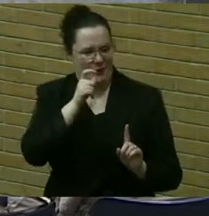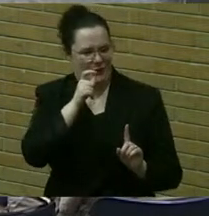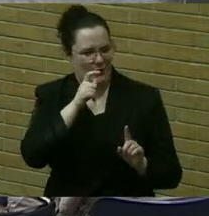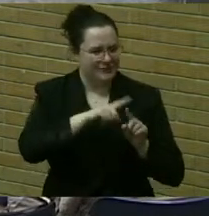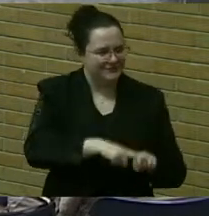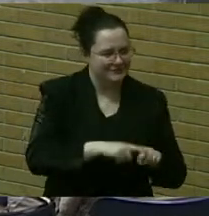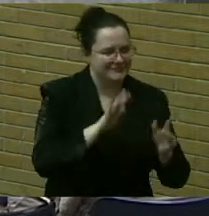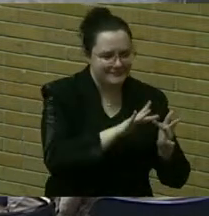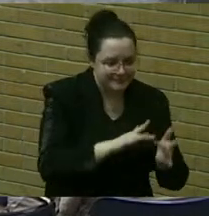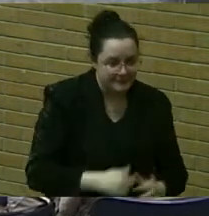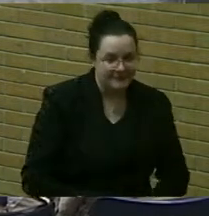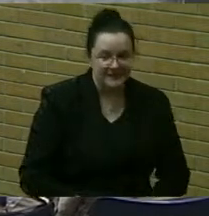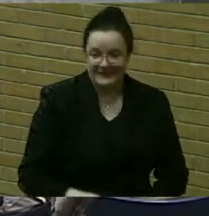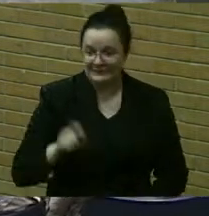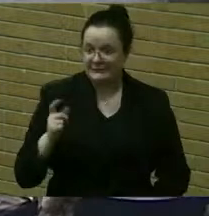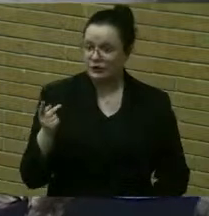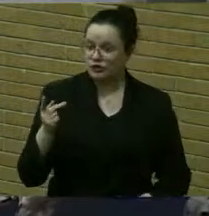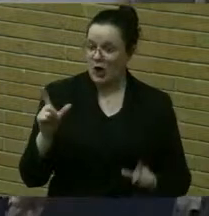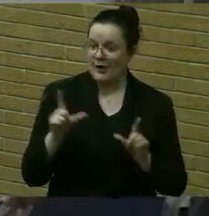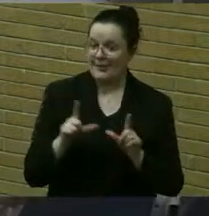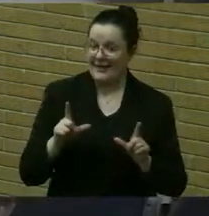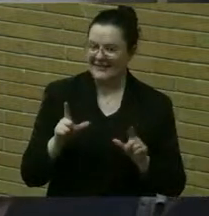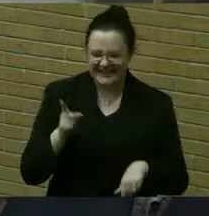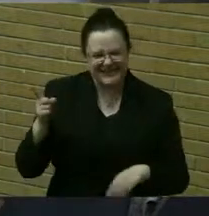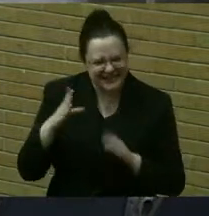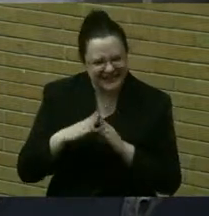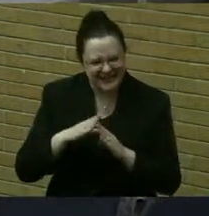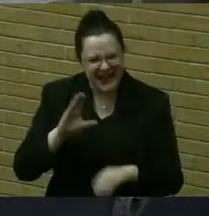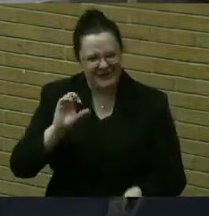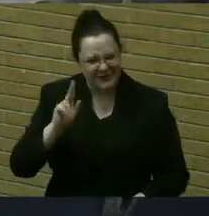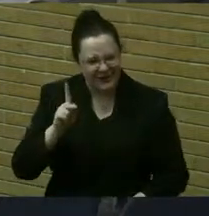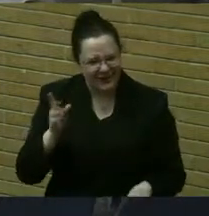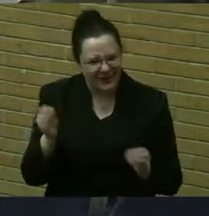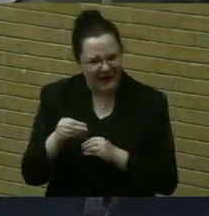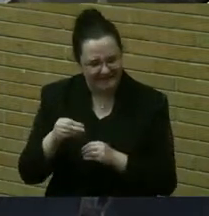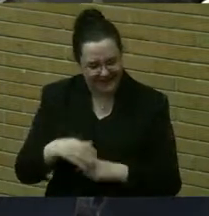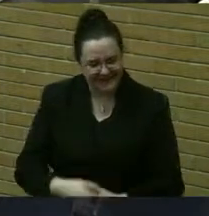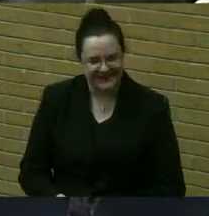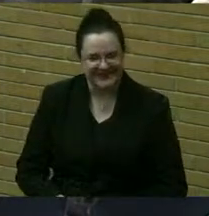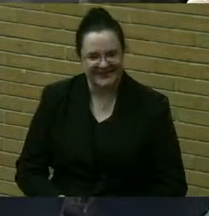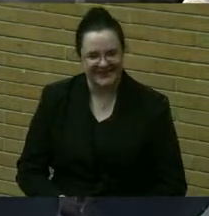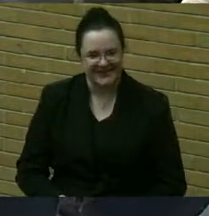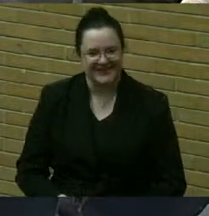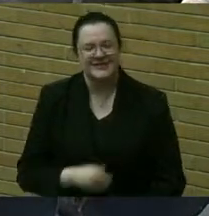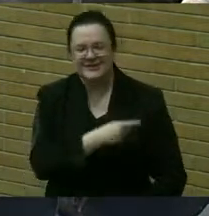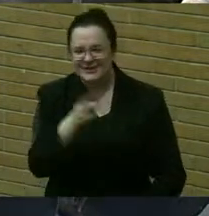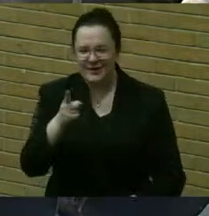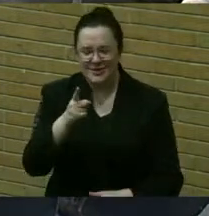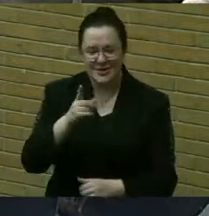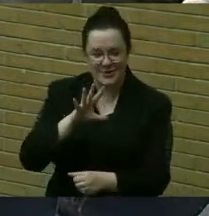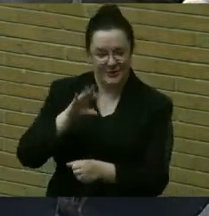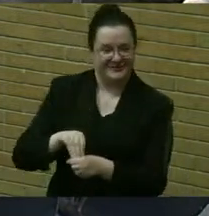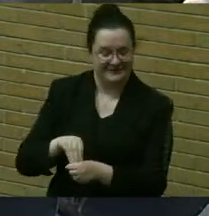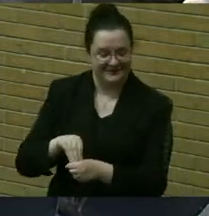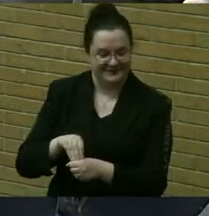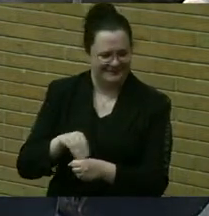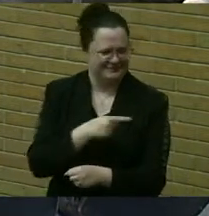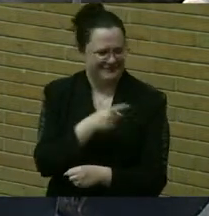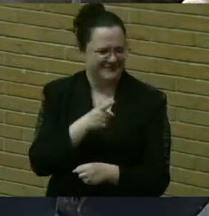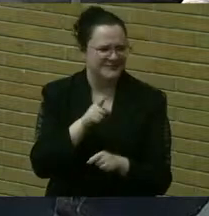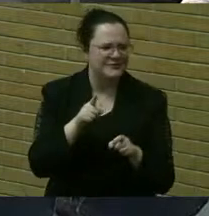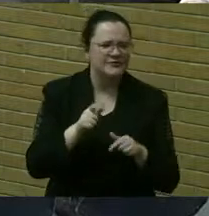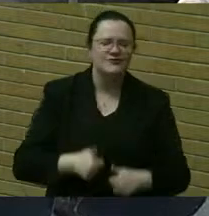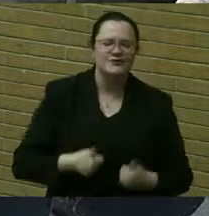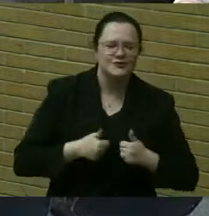need a dog license, the town clerk's office. So you engage, as residents of the town of Brighton,